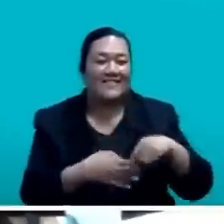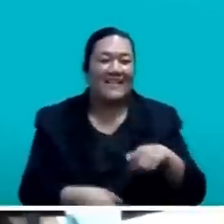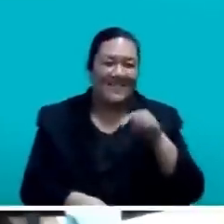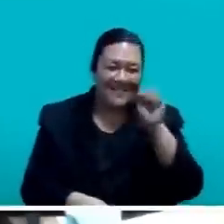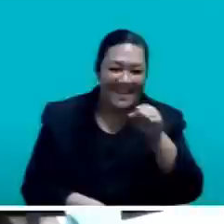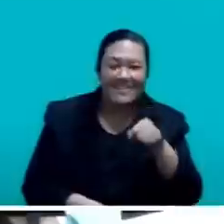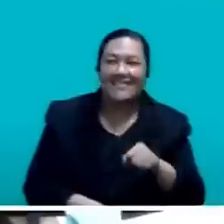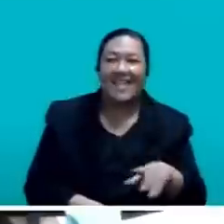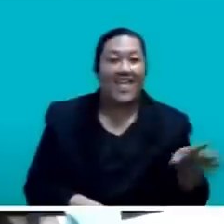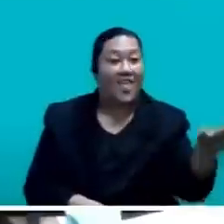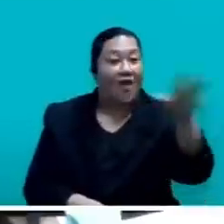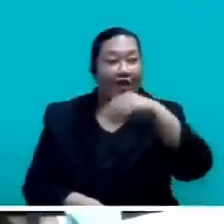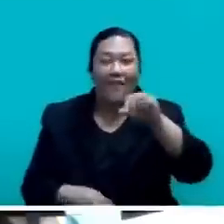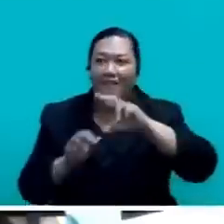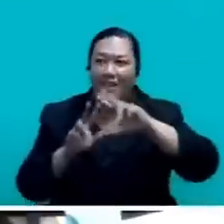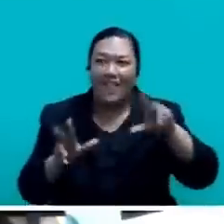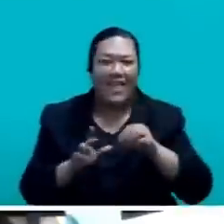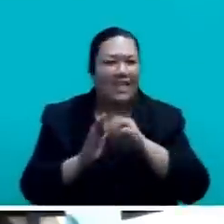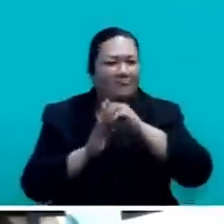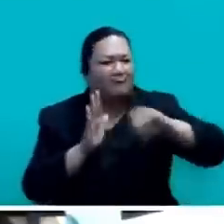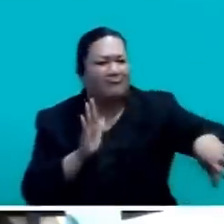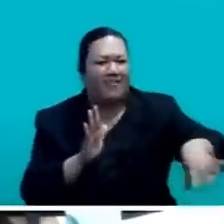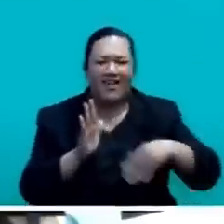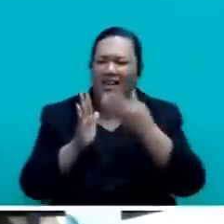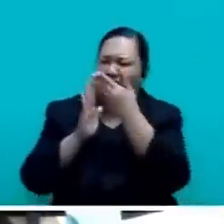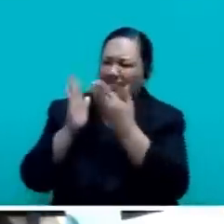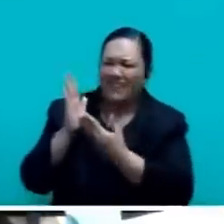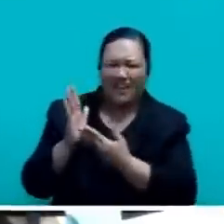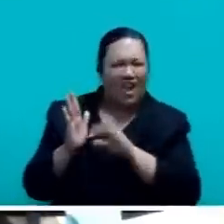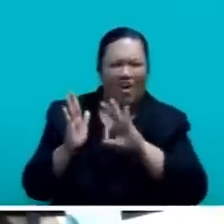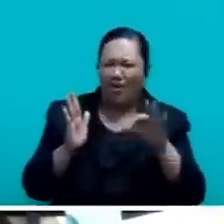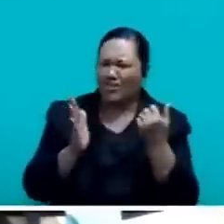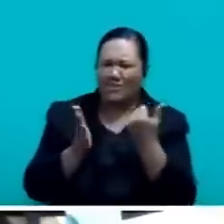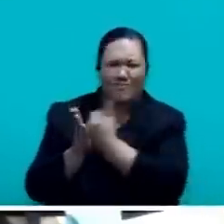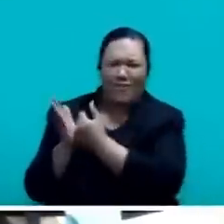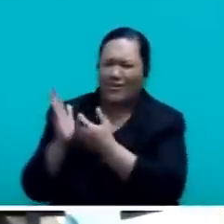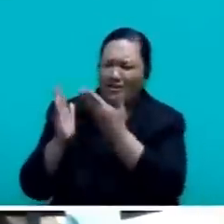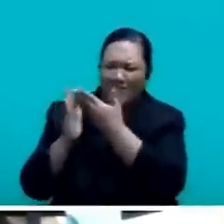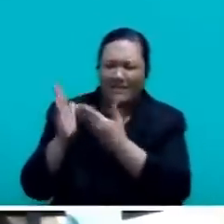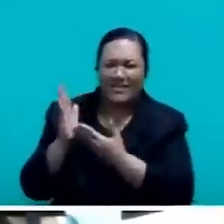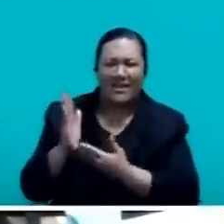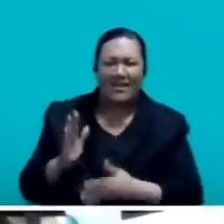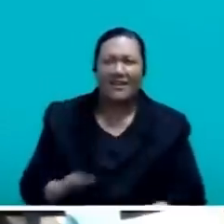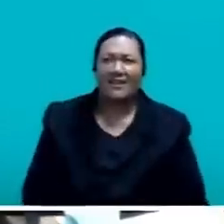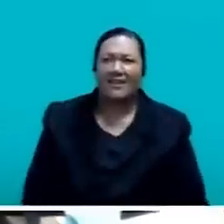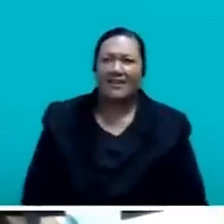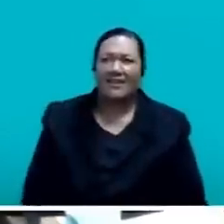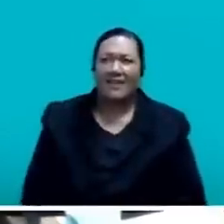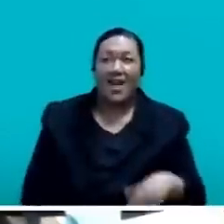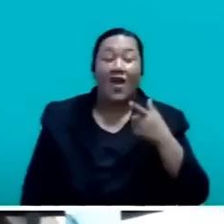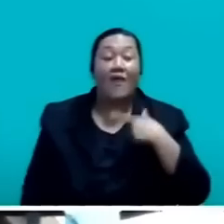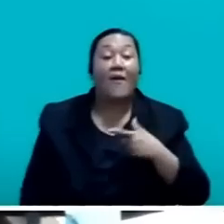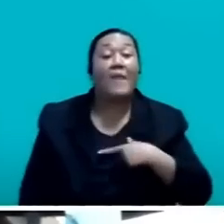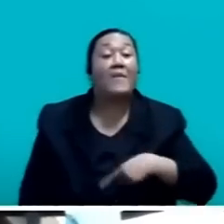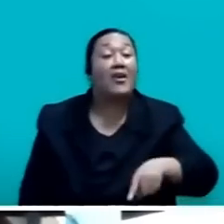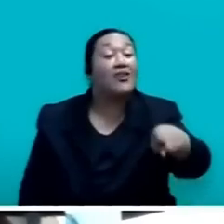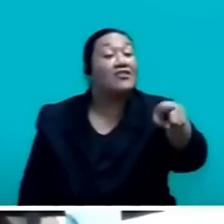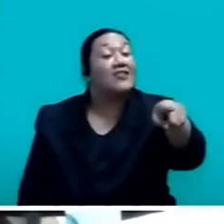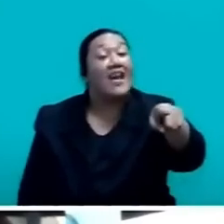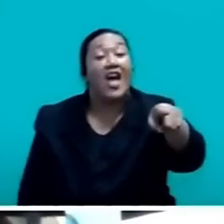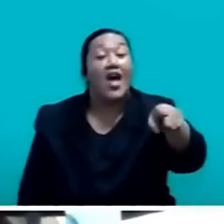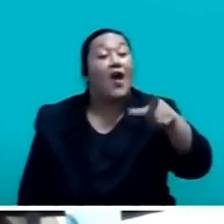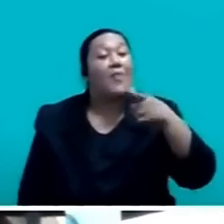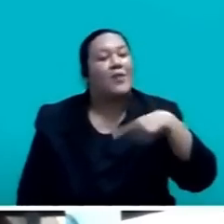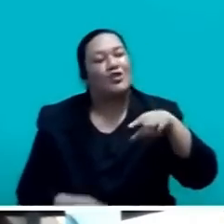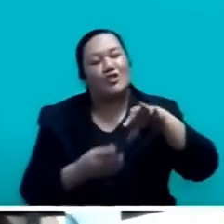They have rejected this Budget, Mrs. Speaker. I made the Honourable Naval Rour because he has chosen Naitara City for his home for now.